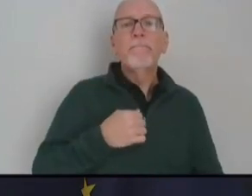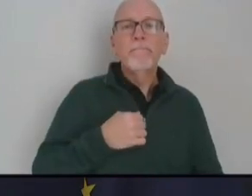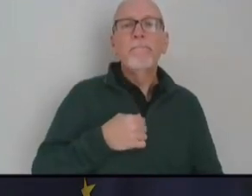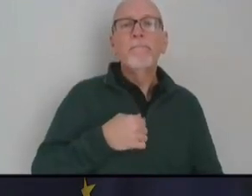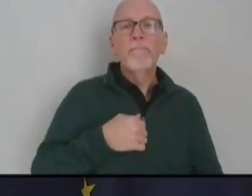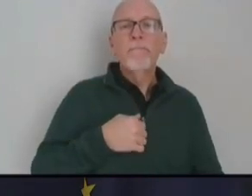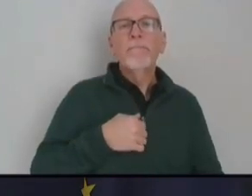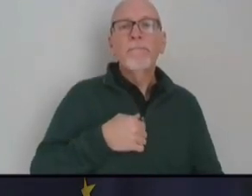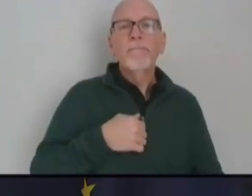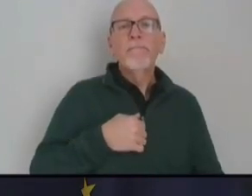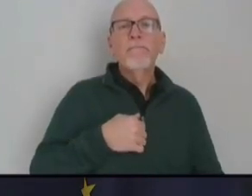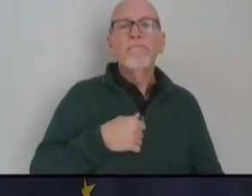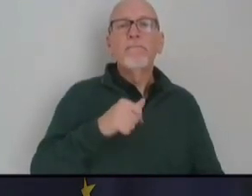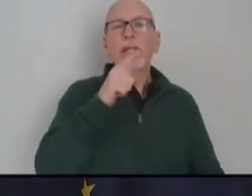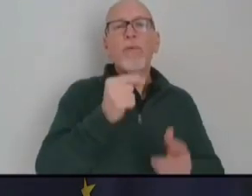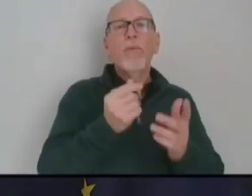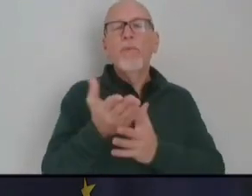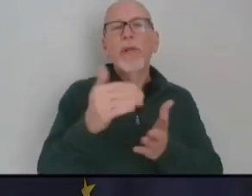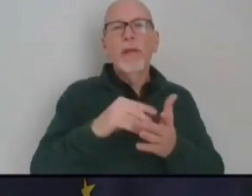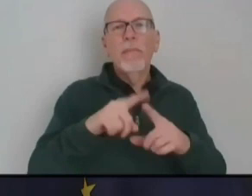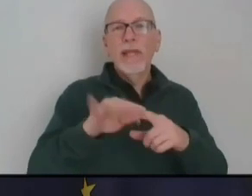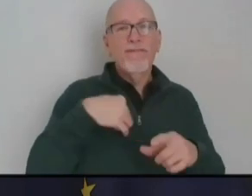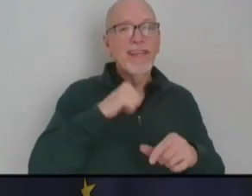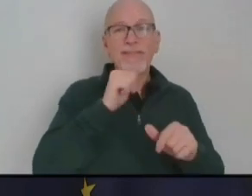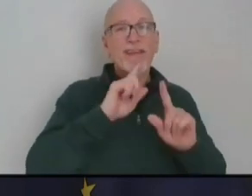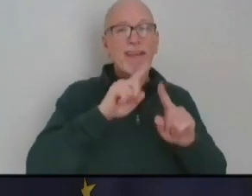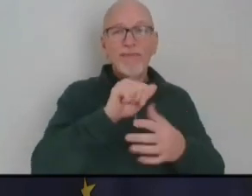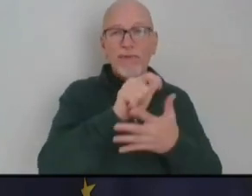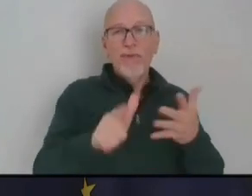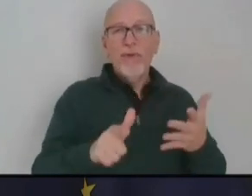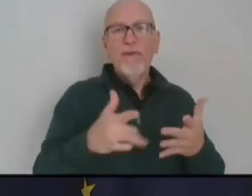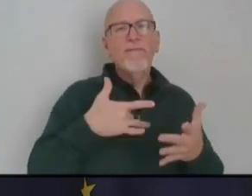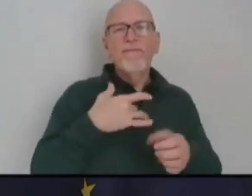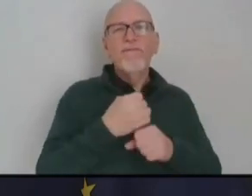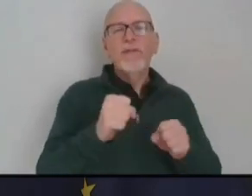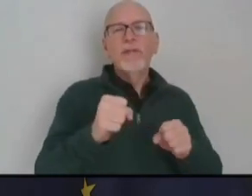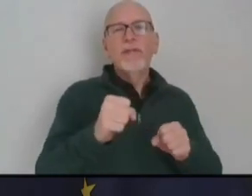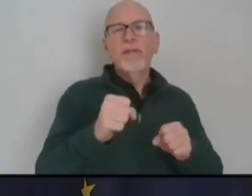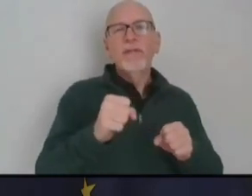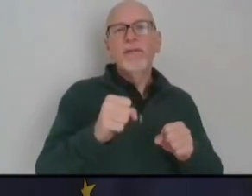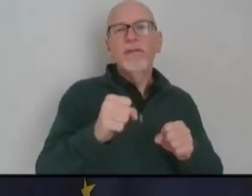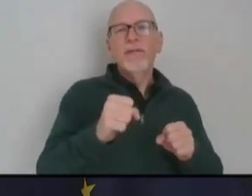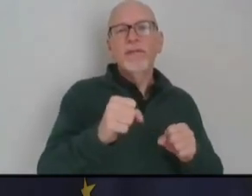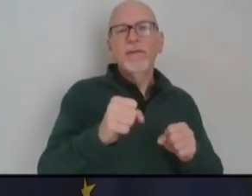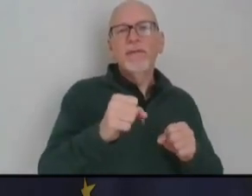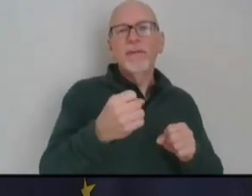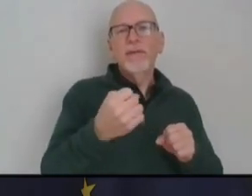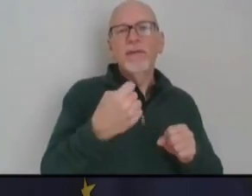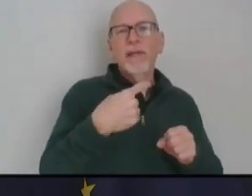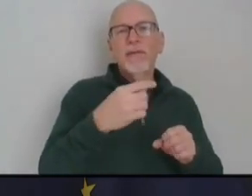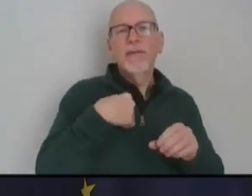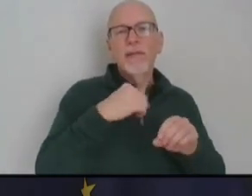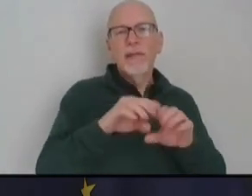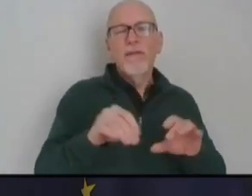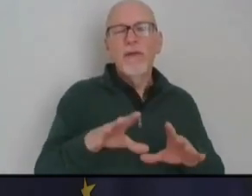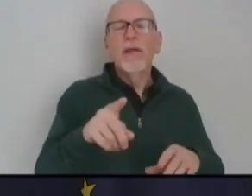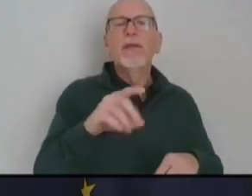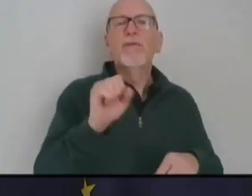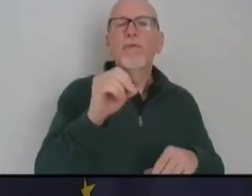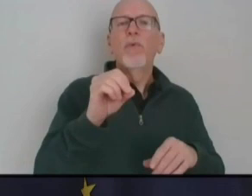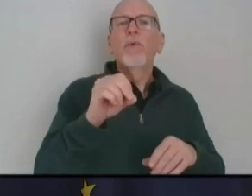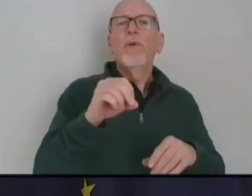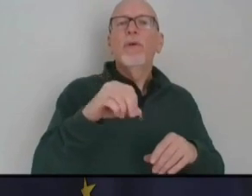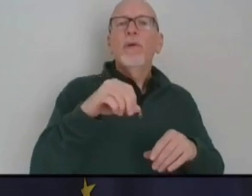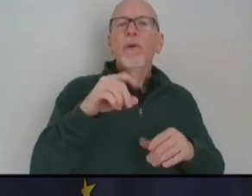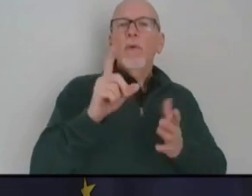I won't have you go through them again, but if I don't answer them, I'll feel free to, you know, ask them. I'll clarify it. So in terms of